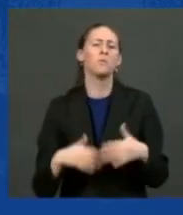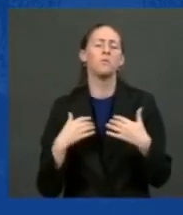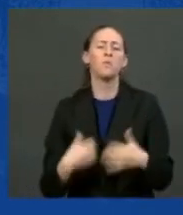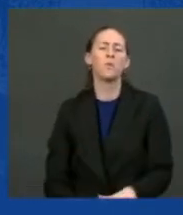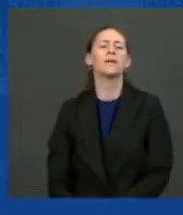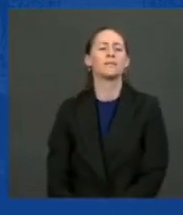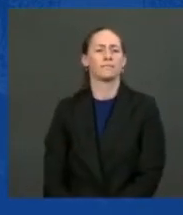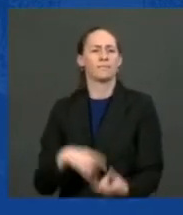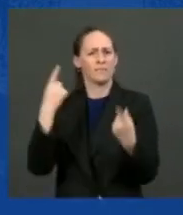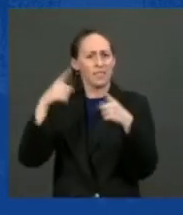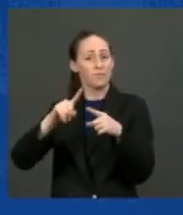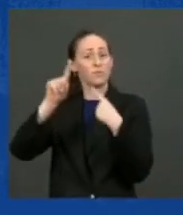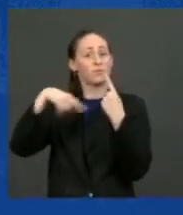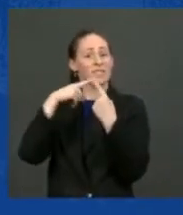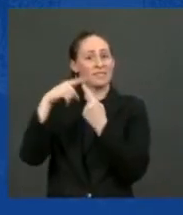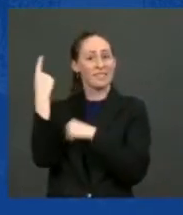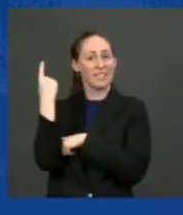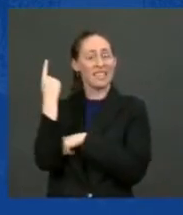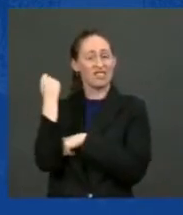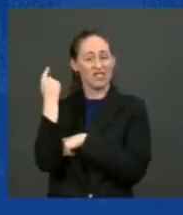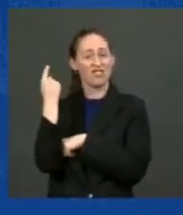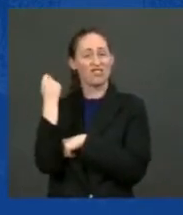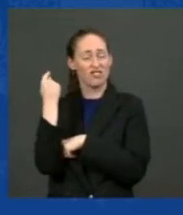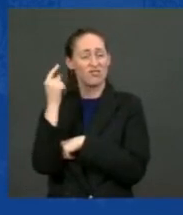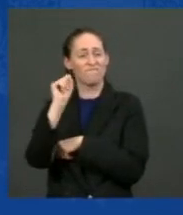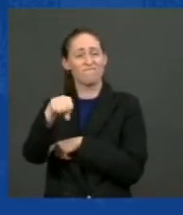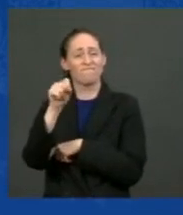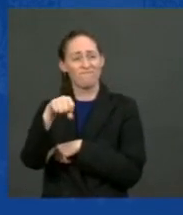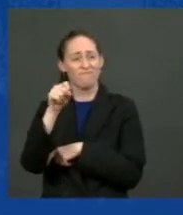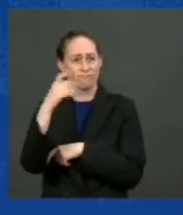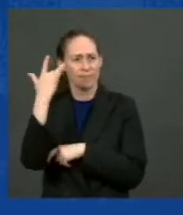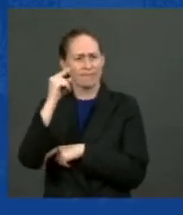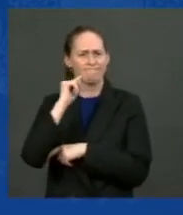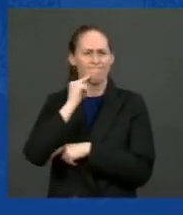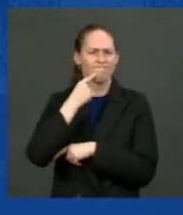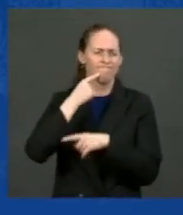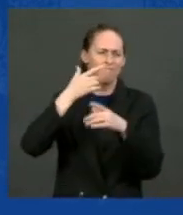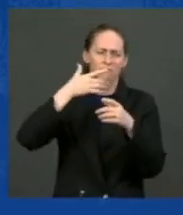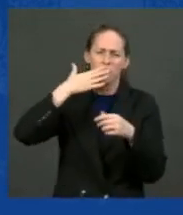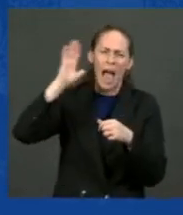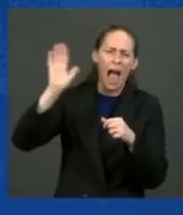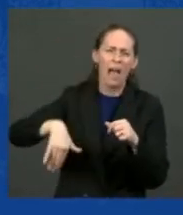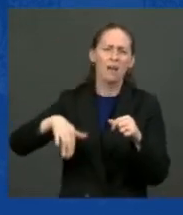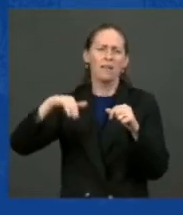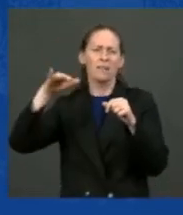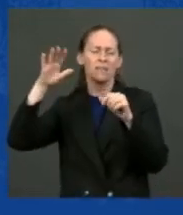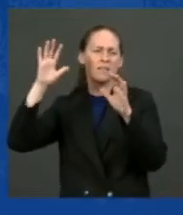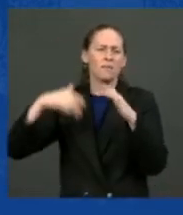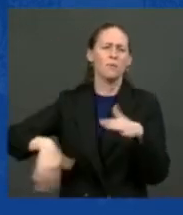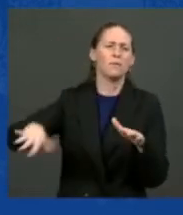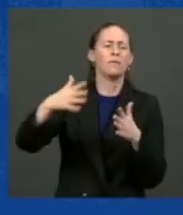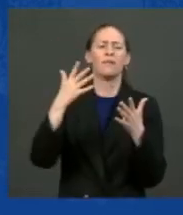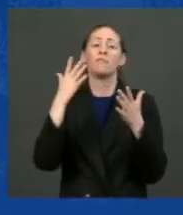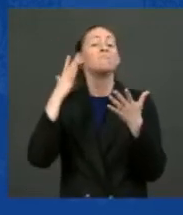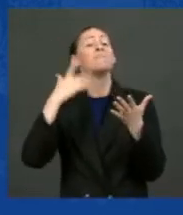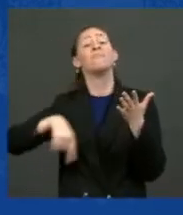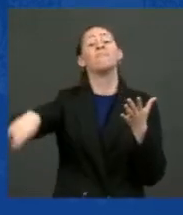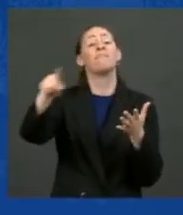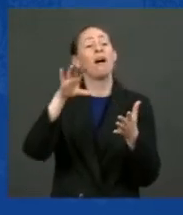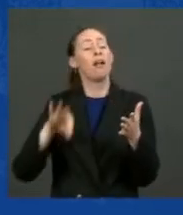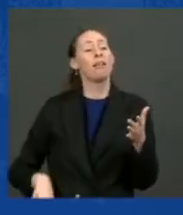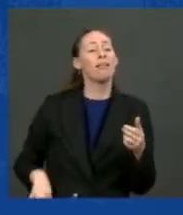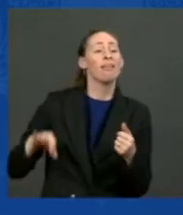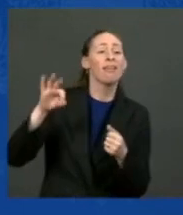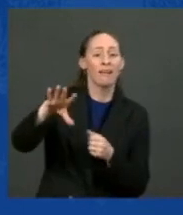Last year, because of extreme weather, cost America $99 billion.